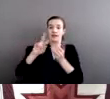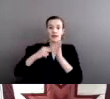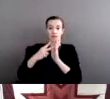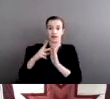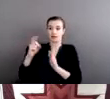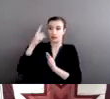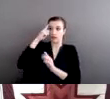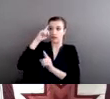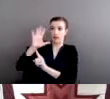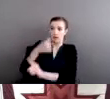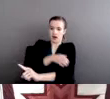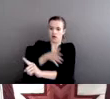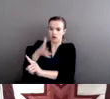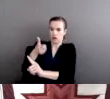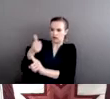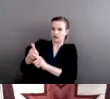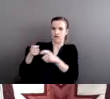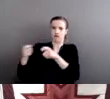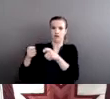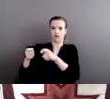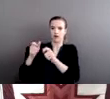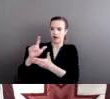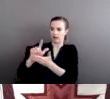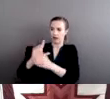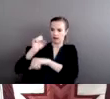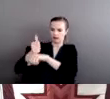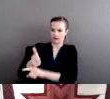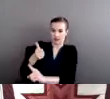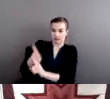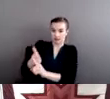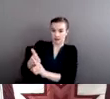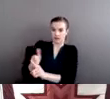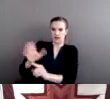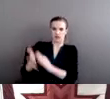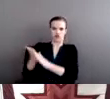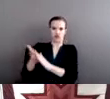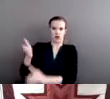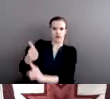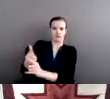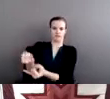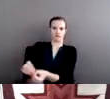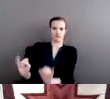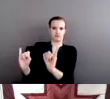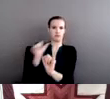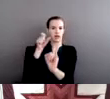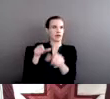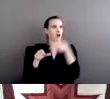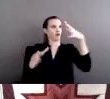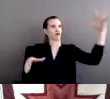The ability to make laws and be governed by those laws. We take it for granted